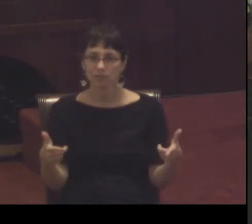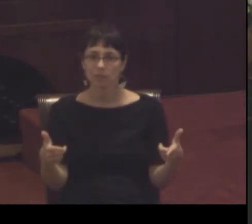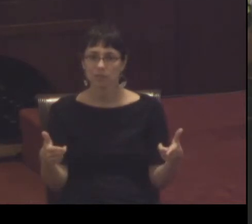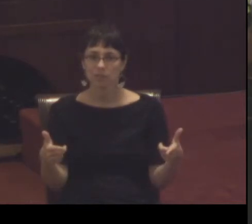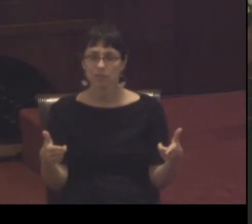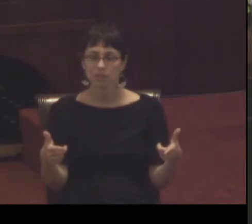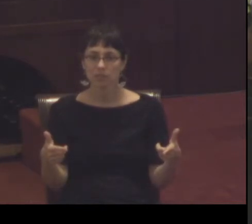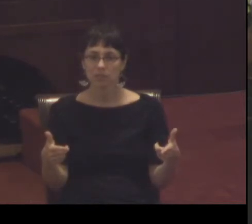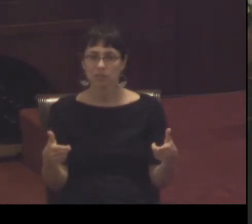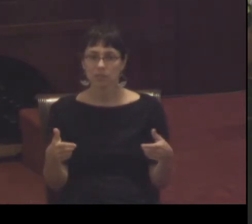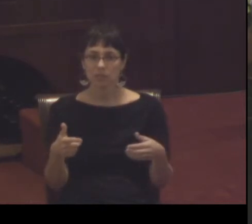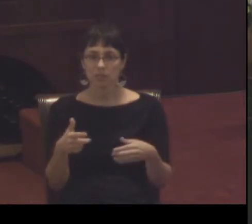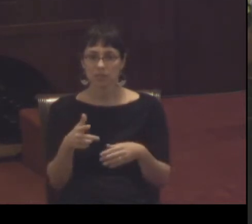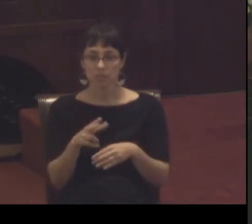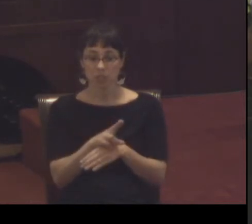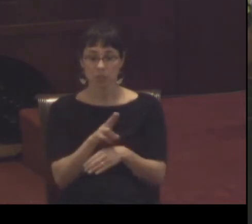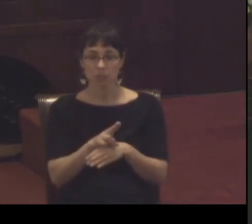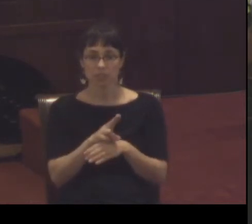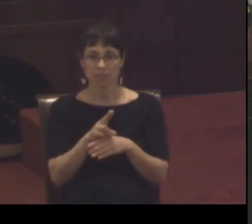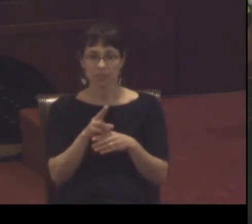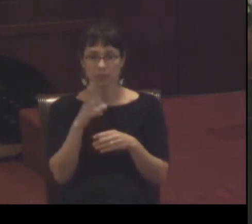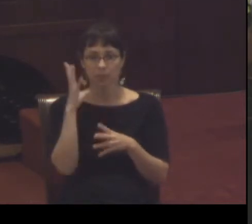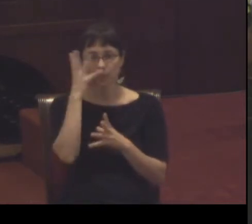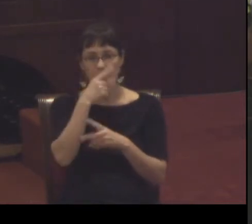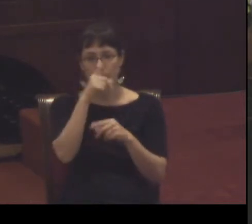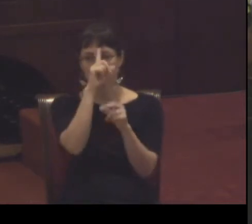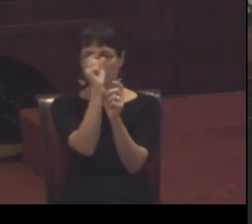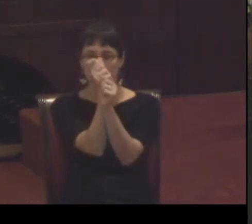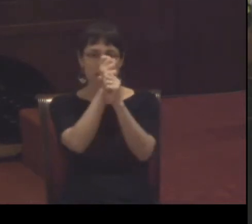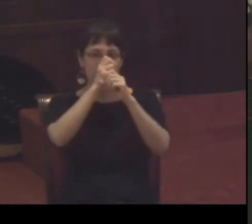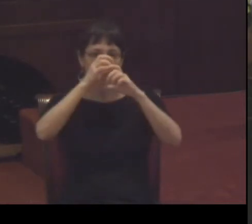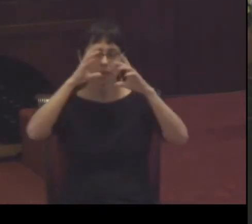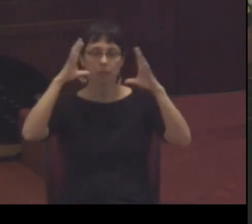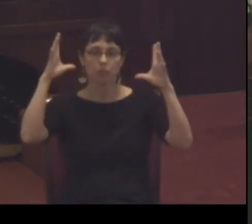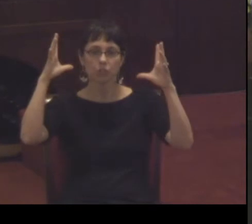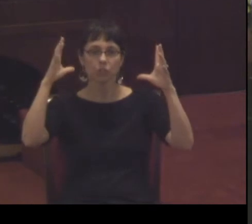here life, light and darkness